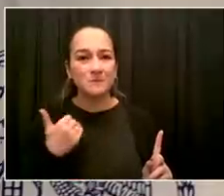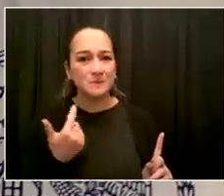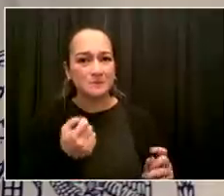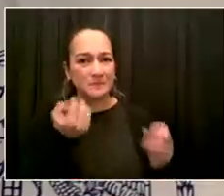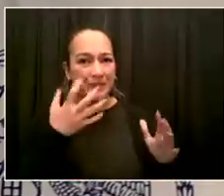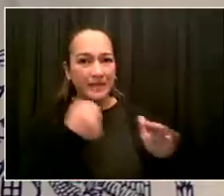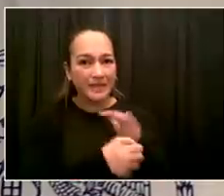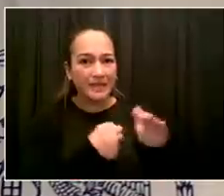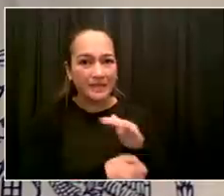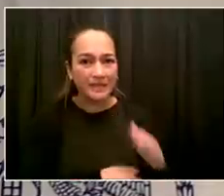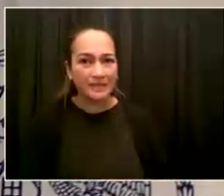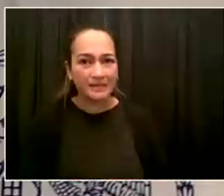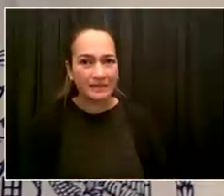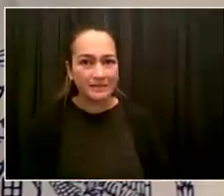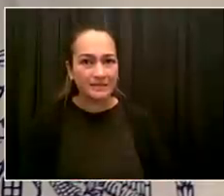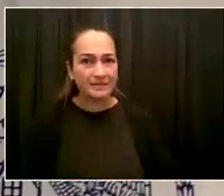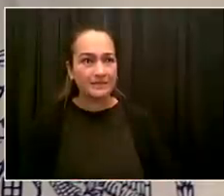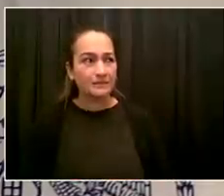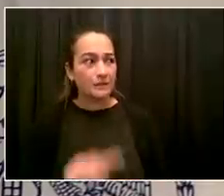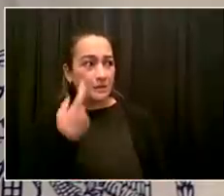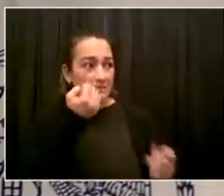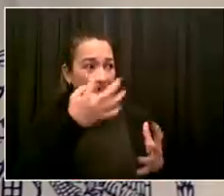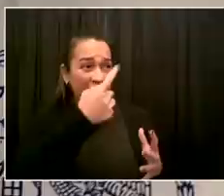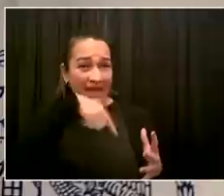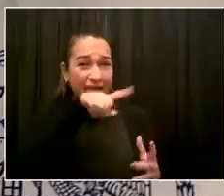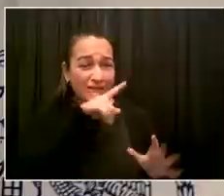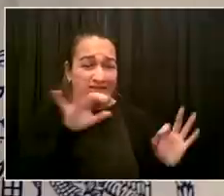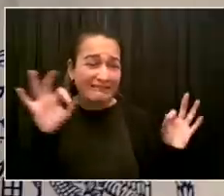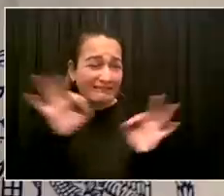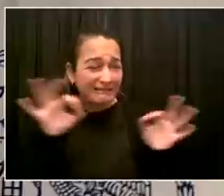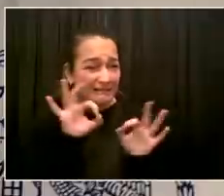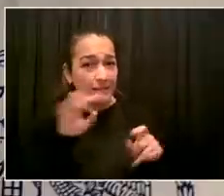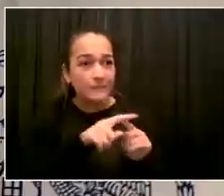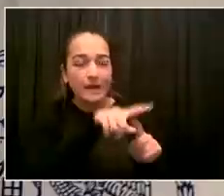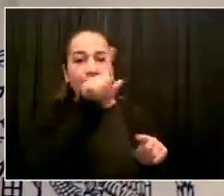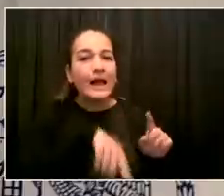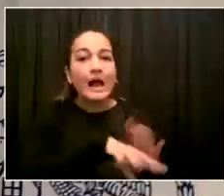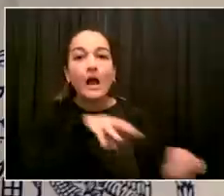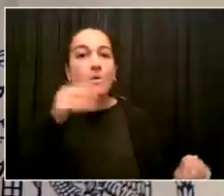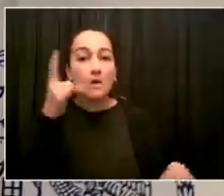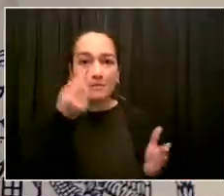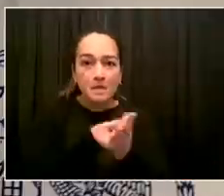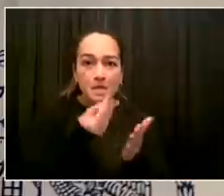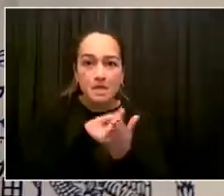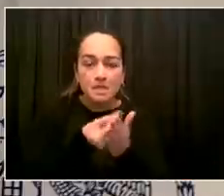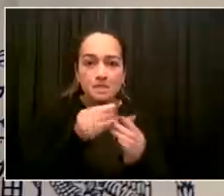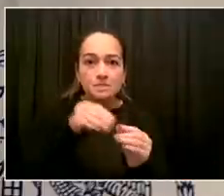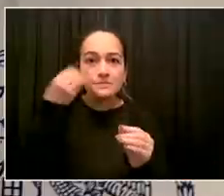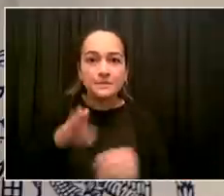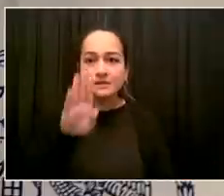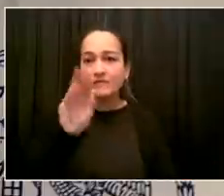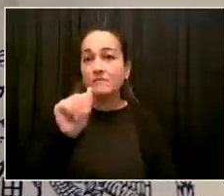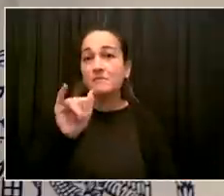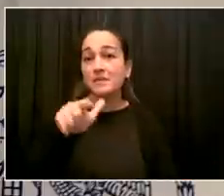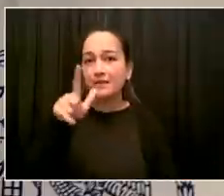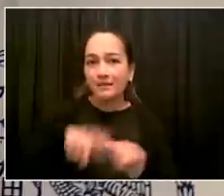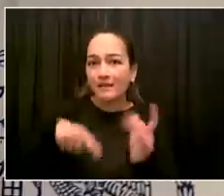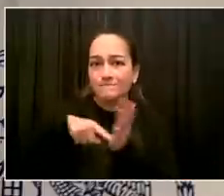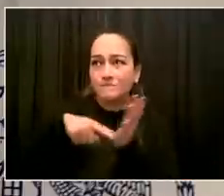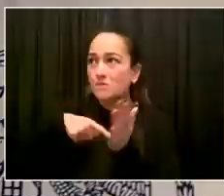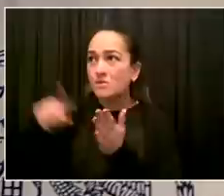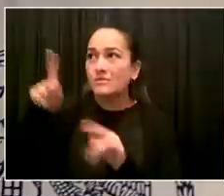questions there. Marla and bail. I've talked to the various district attorneys quite a lot.